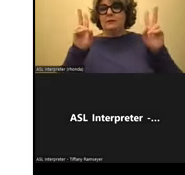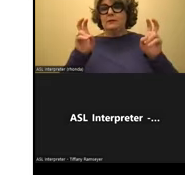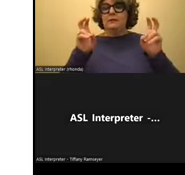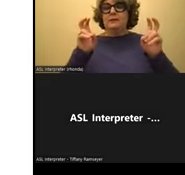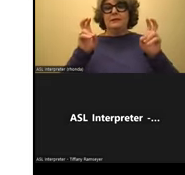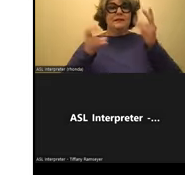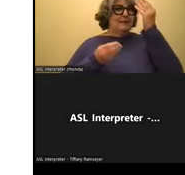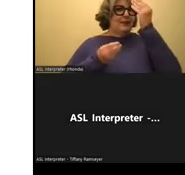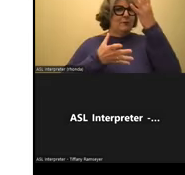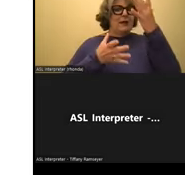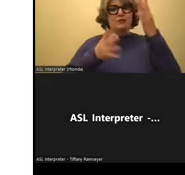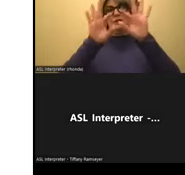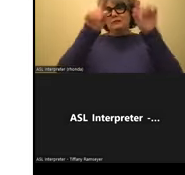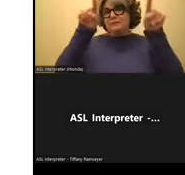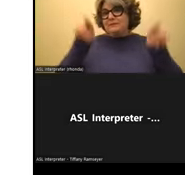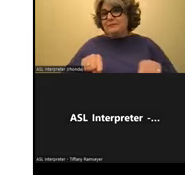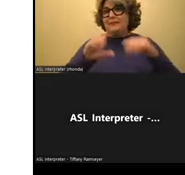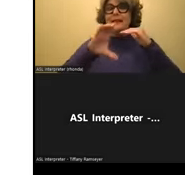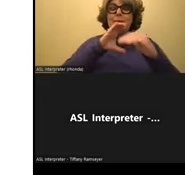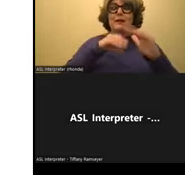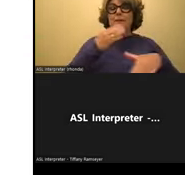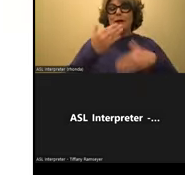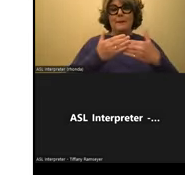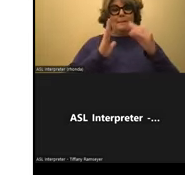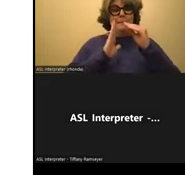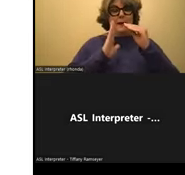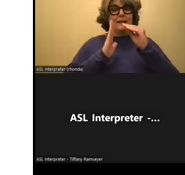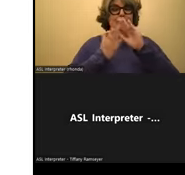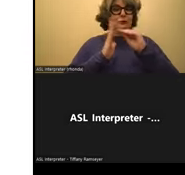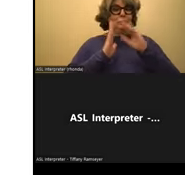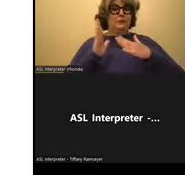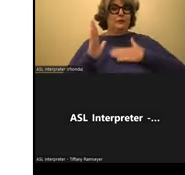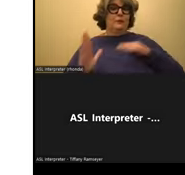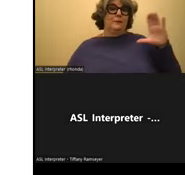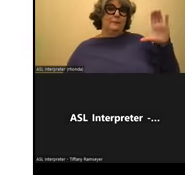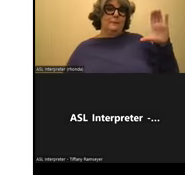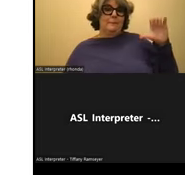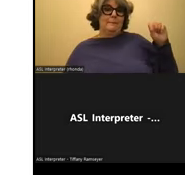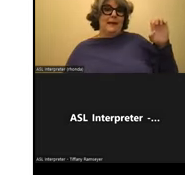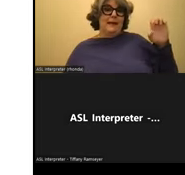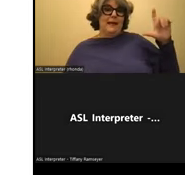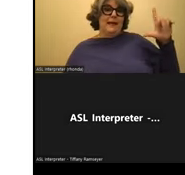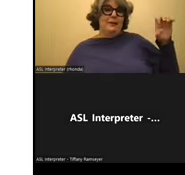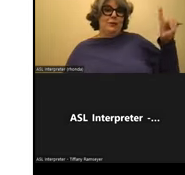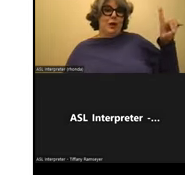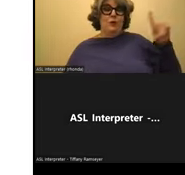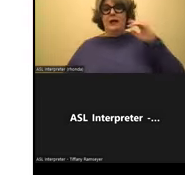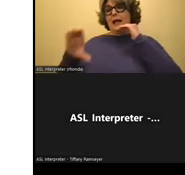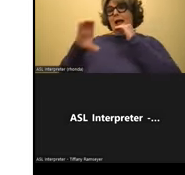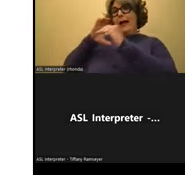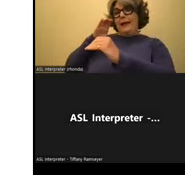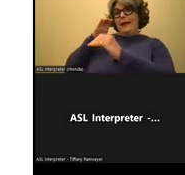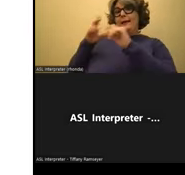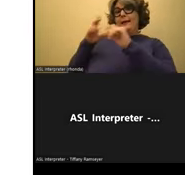a little bit of information email about all of the students on my caseload and I send them out to the general education teachers. And so as the AT